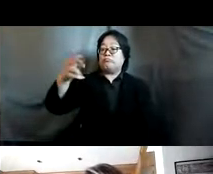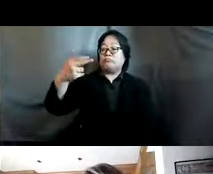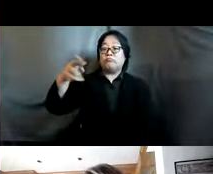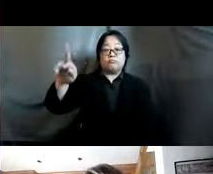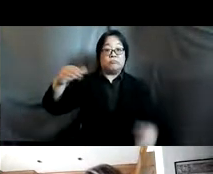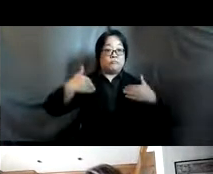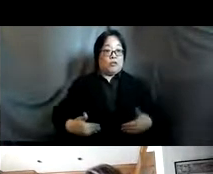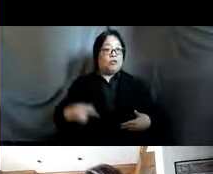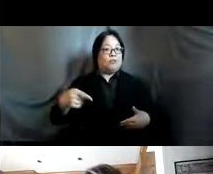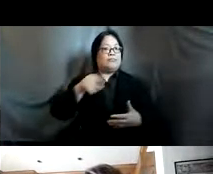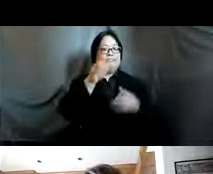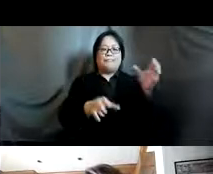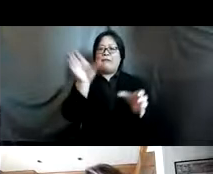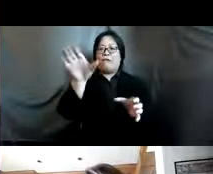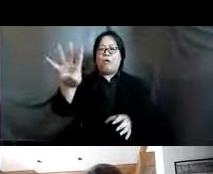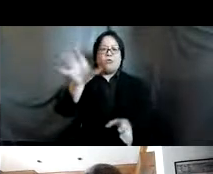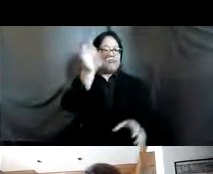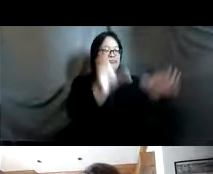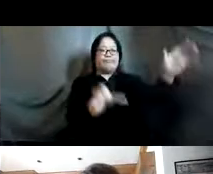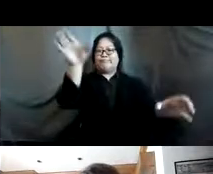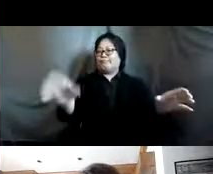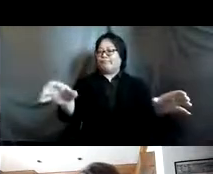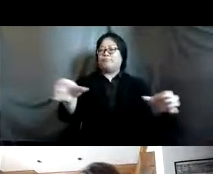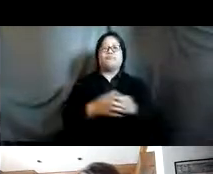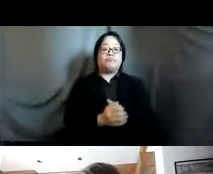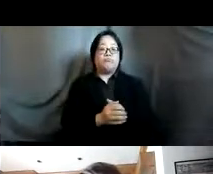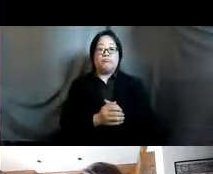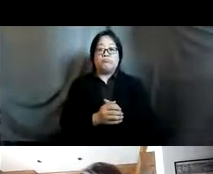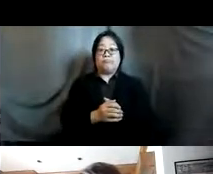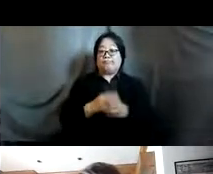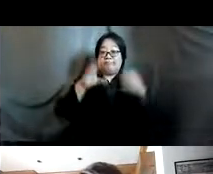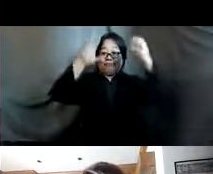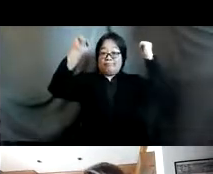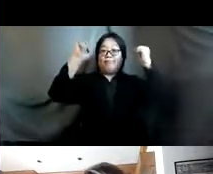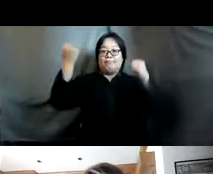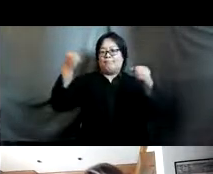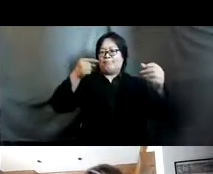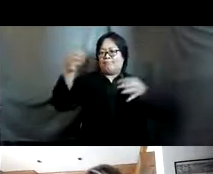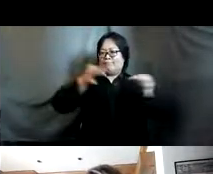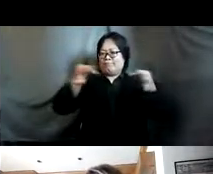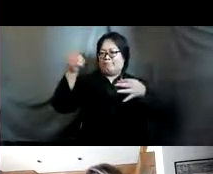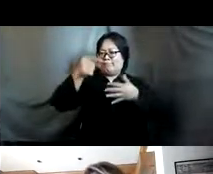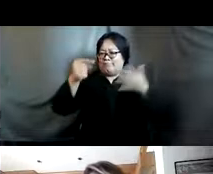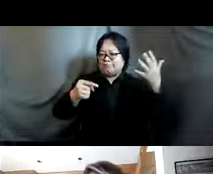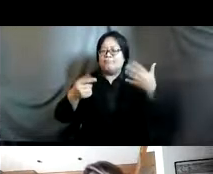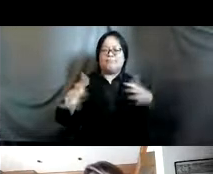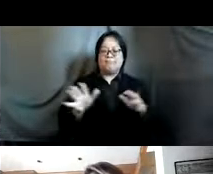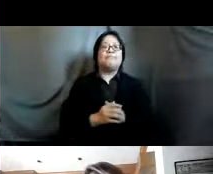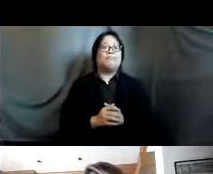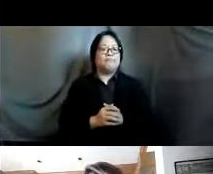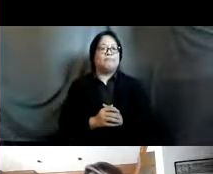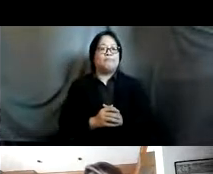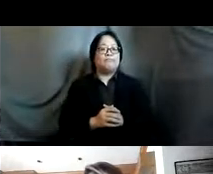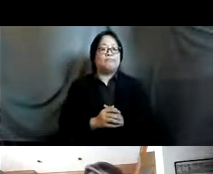pillars and our excellency the ambassador did allude to the four pillars they are really uh